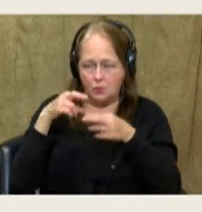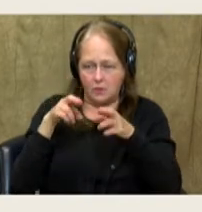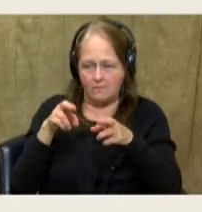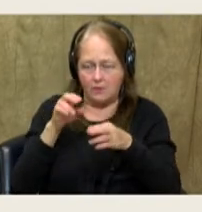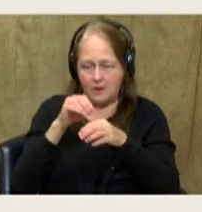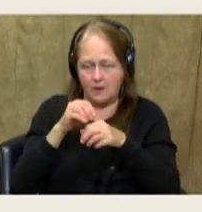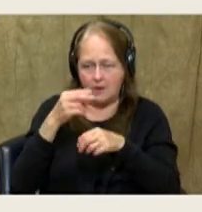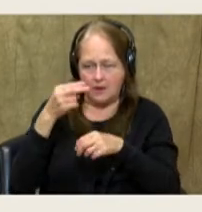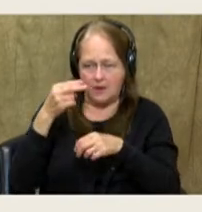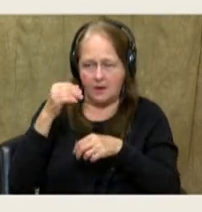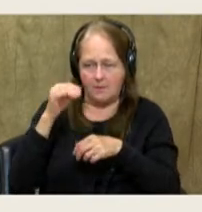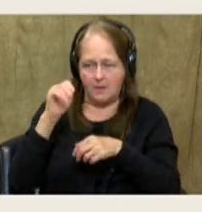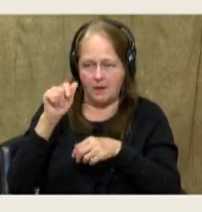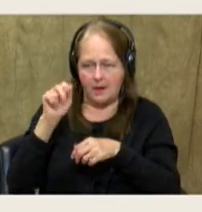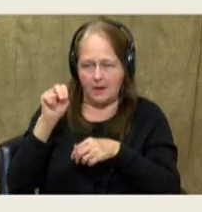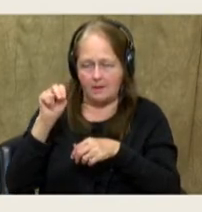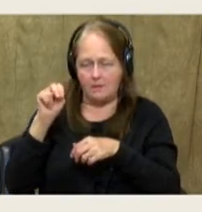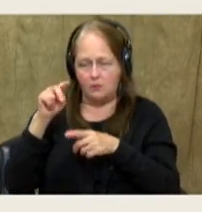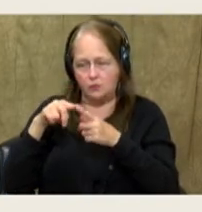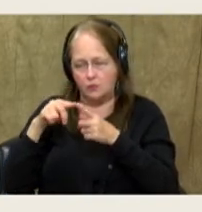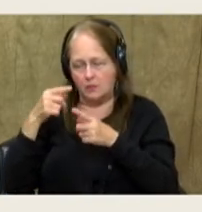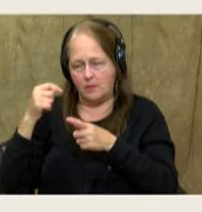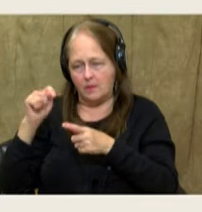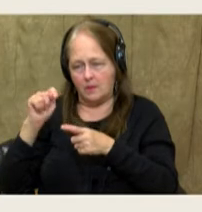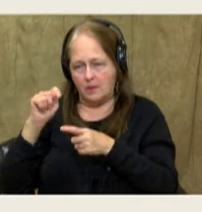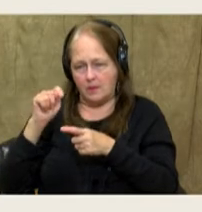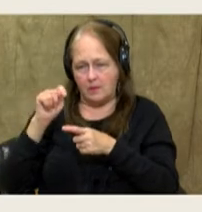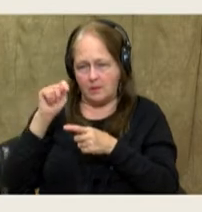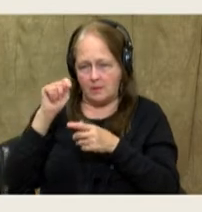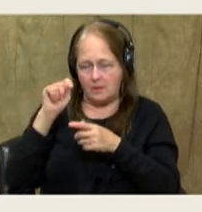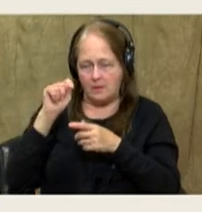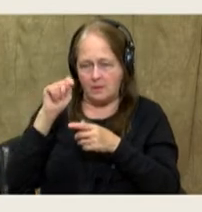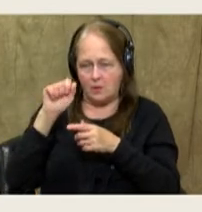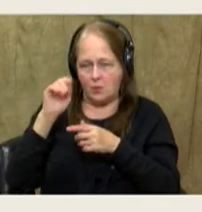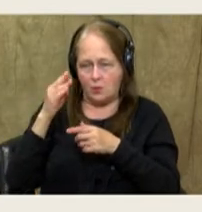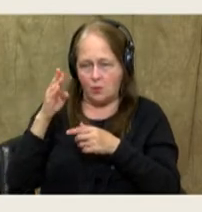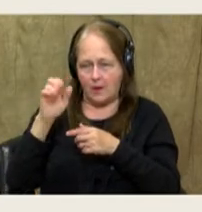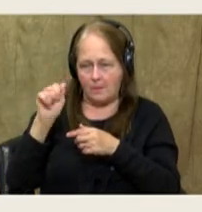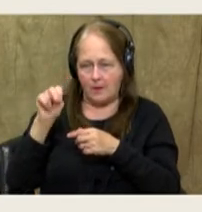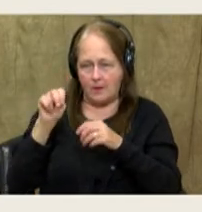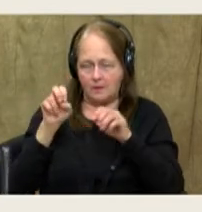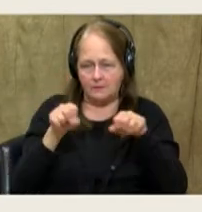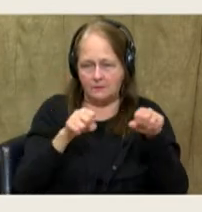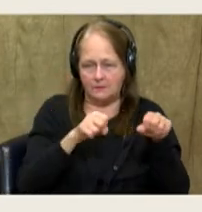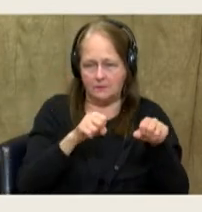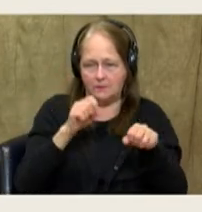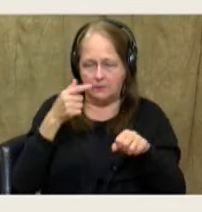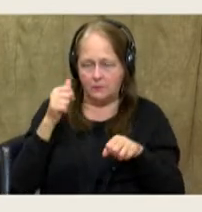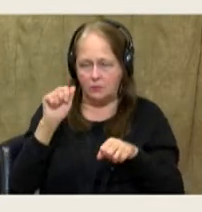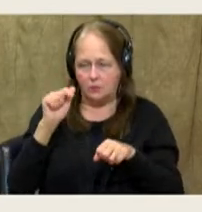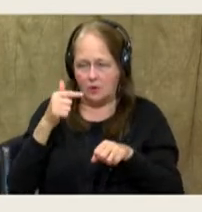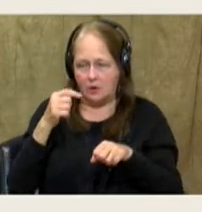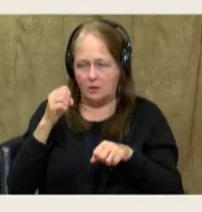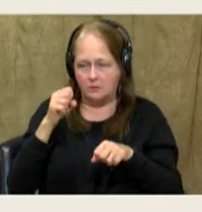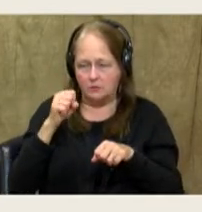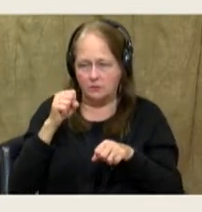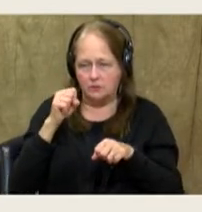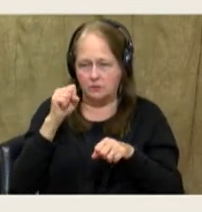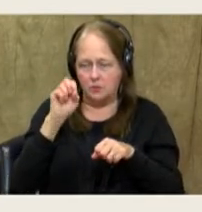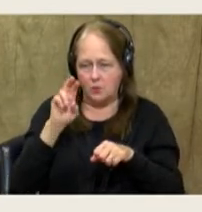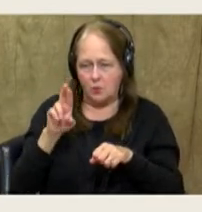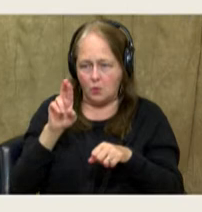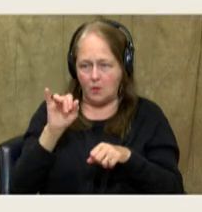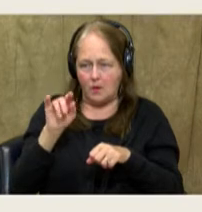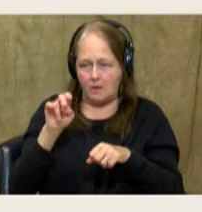then empties into the Arabian Sea. We have the Ganges River, which again starts in the Himalayas and empties into the Bay of